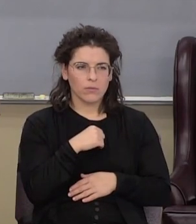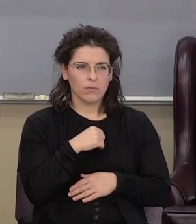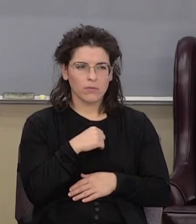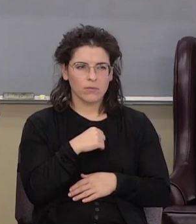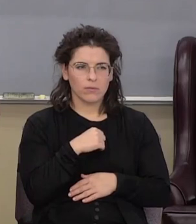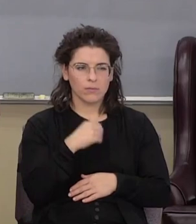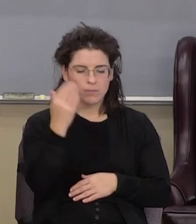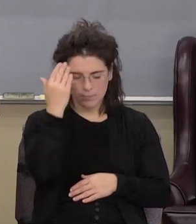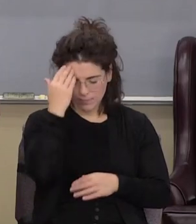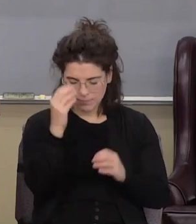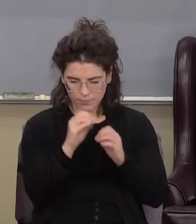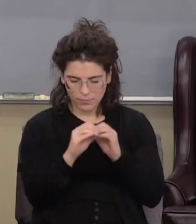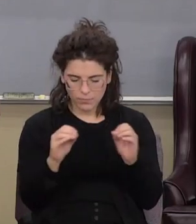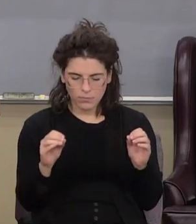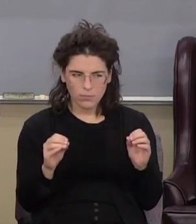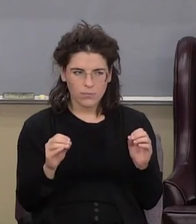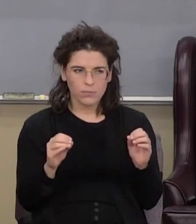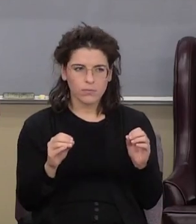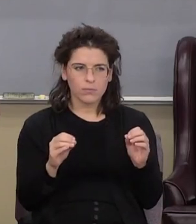knowing nothing